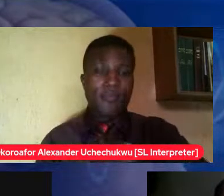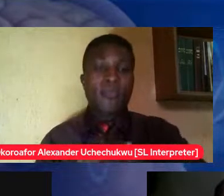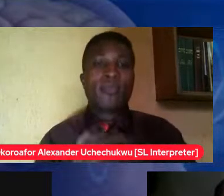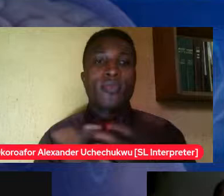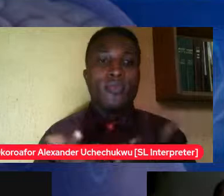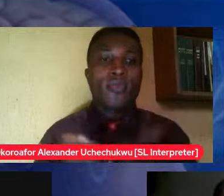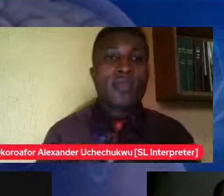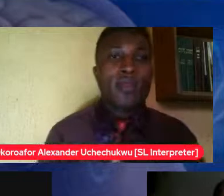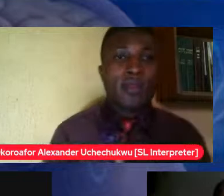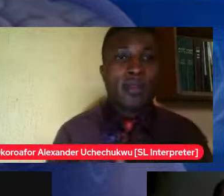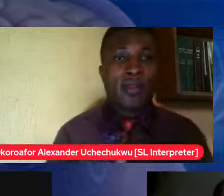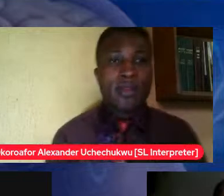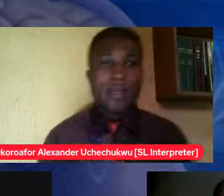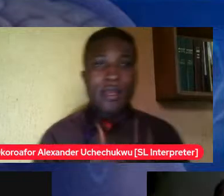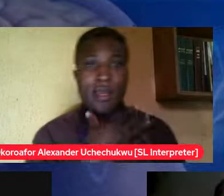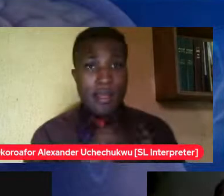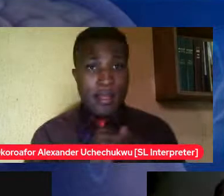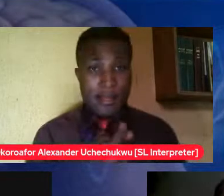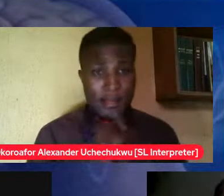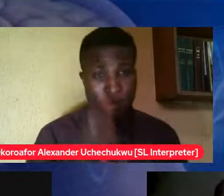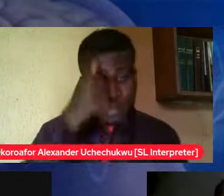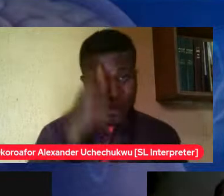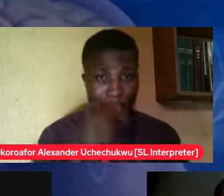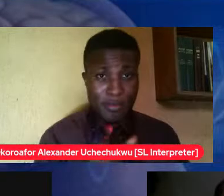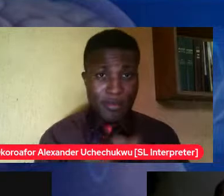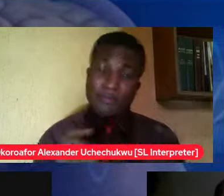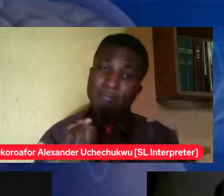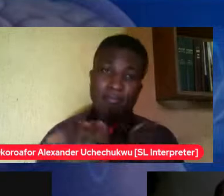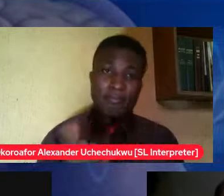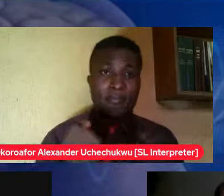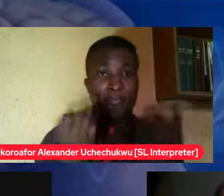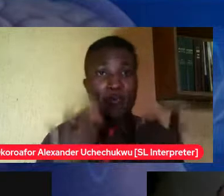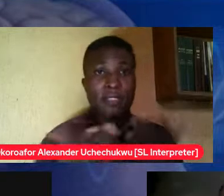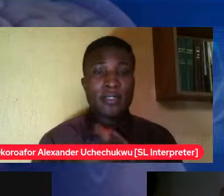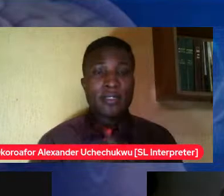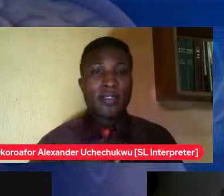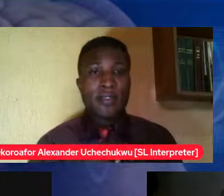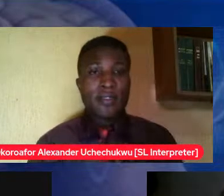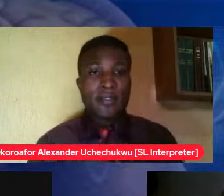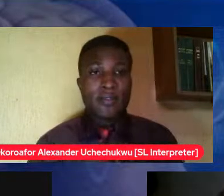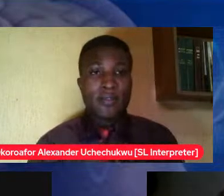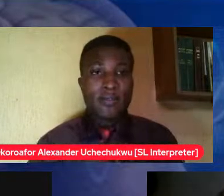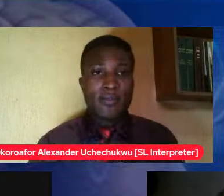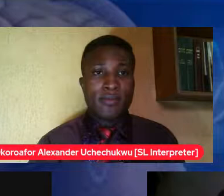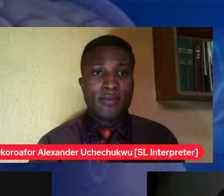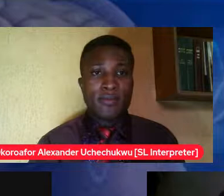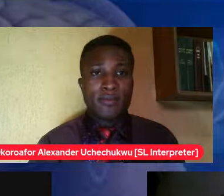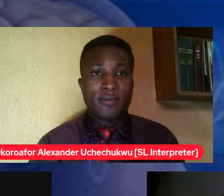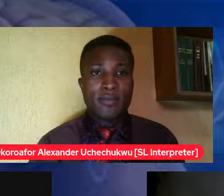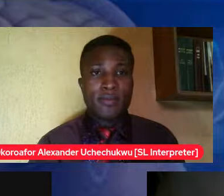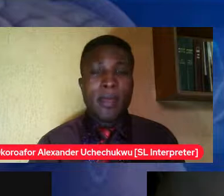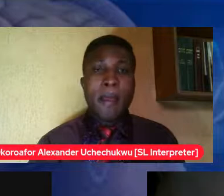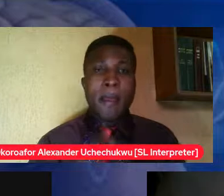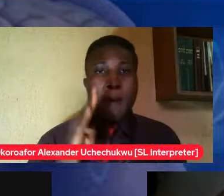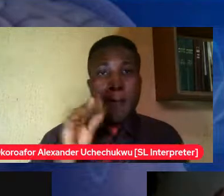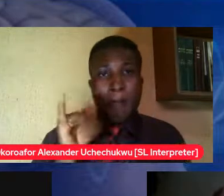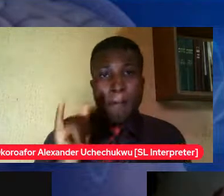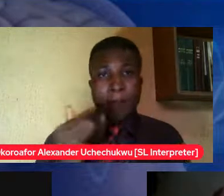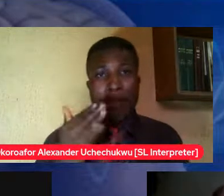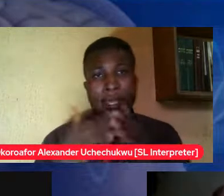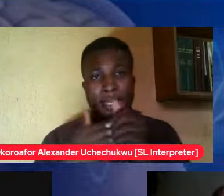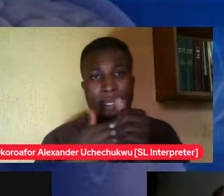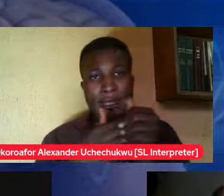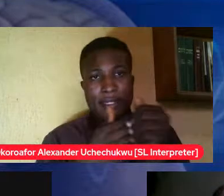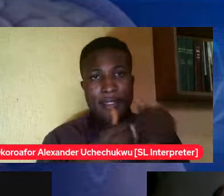and it's not by shouting and shouting that she's going to suddenly stop by guiding her on the stand by understand if it